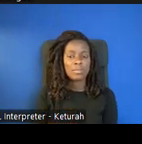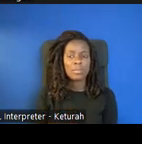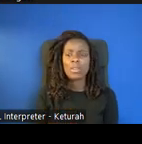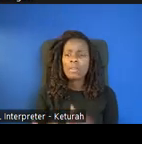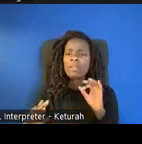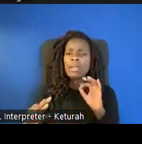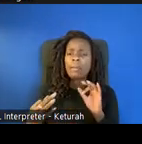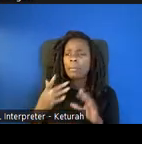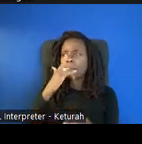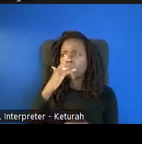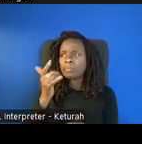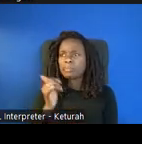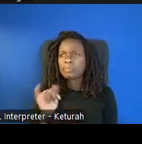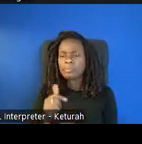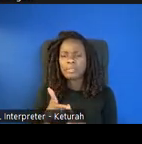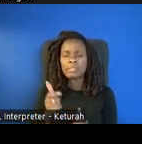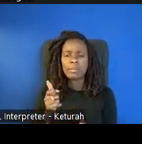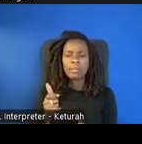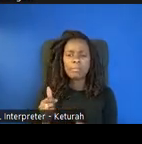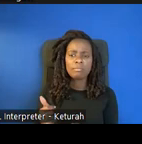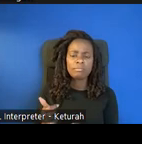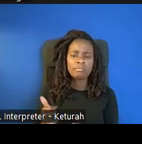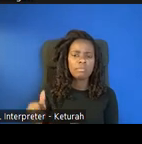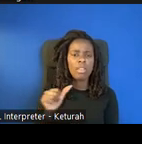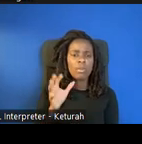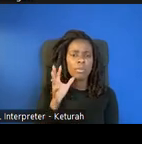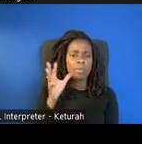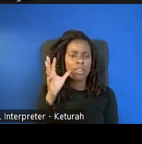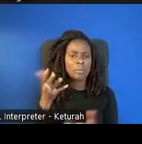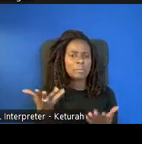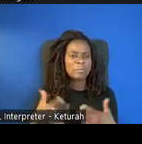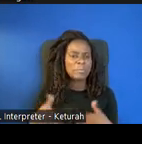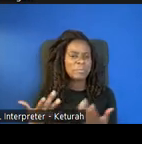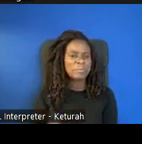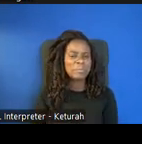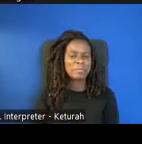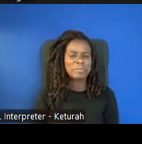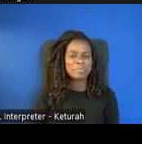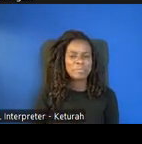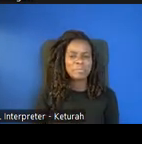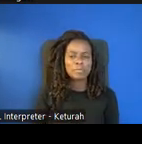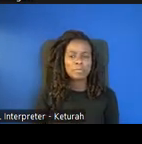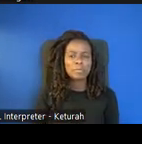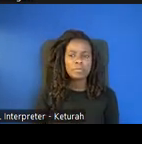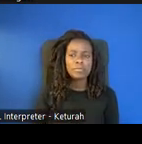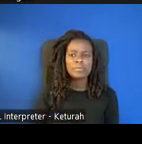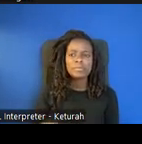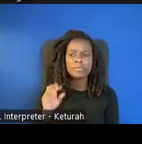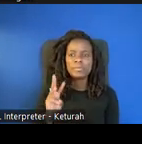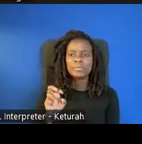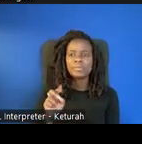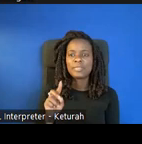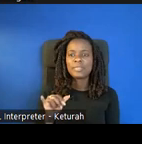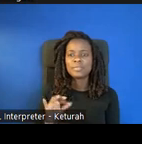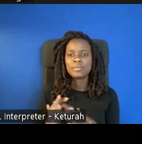the feedback you got from parents, other additional feedback you got that was exciting and you could share today? Yeah, I would say some of the feedback that I